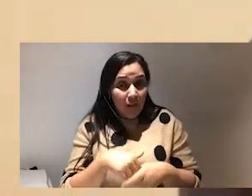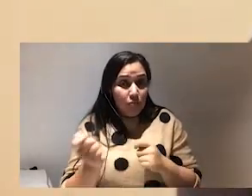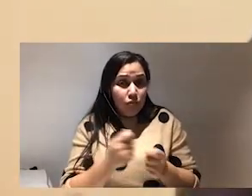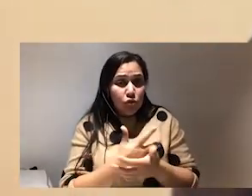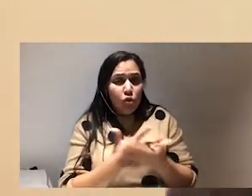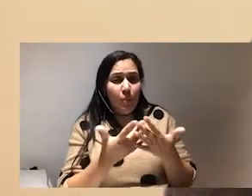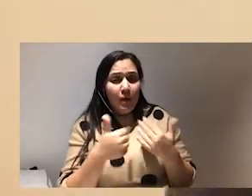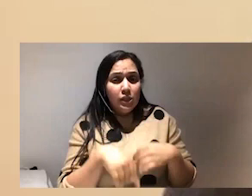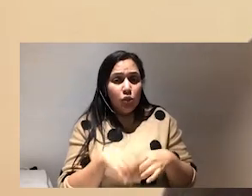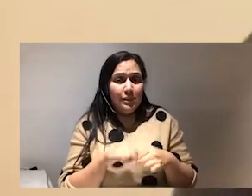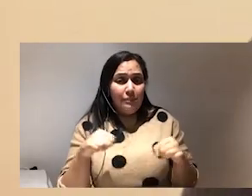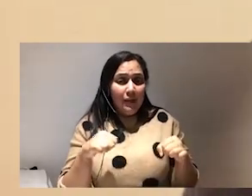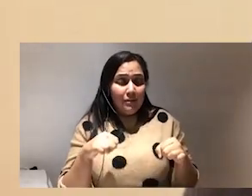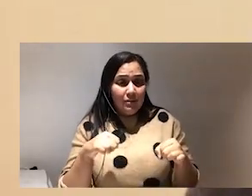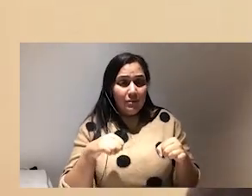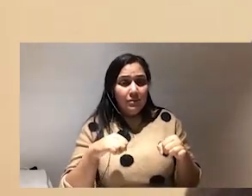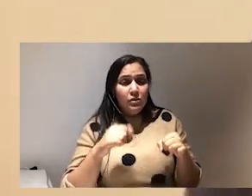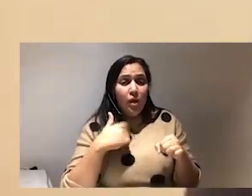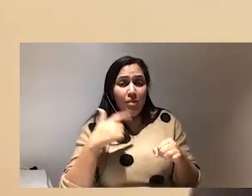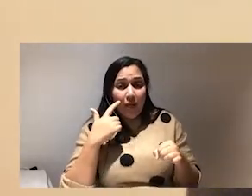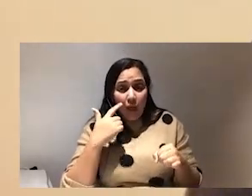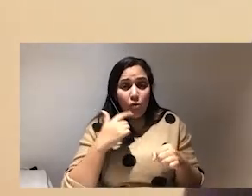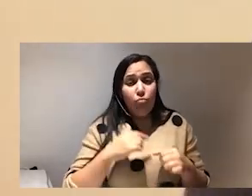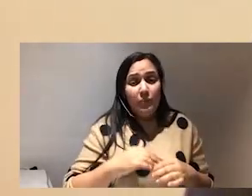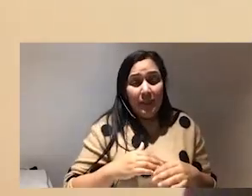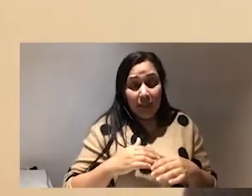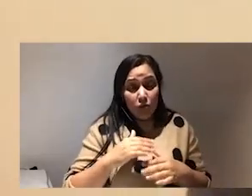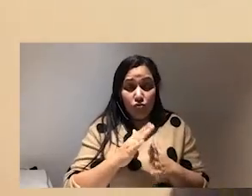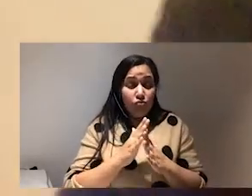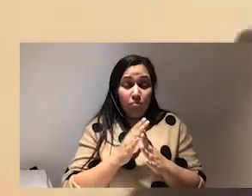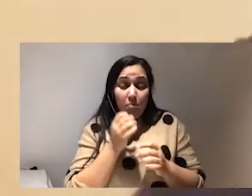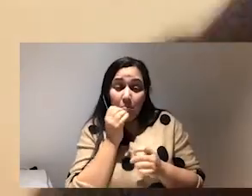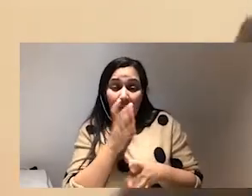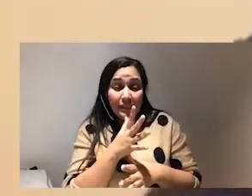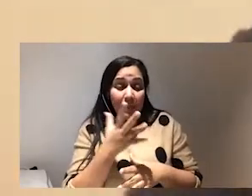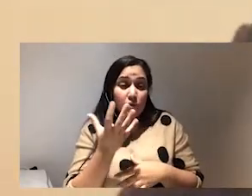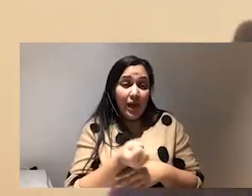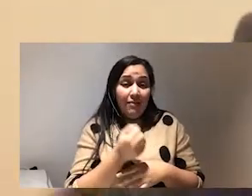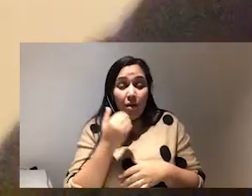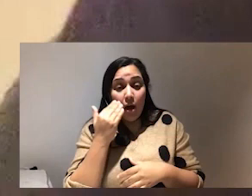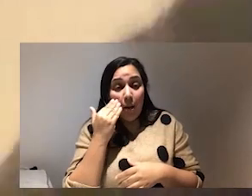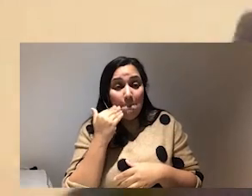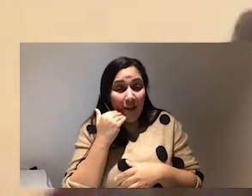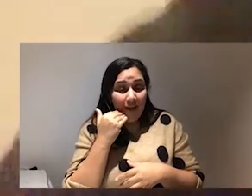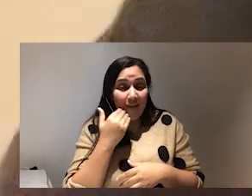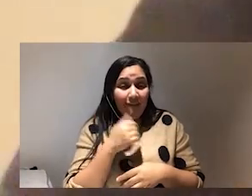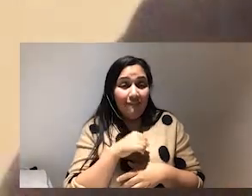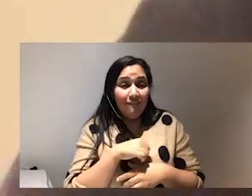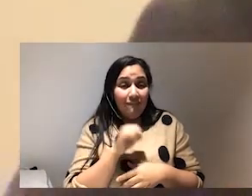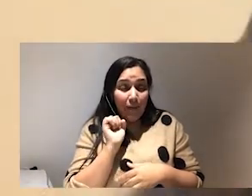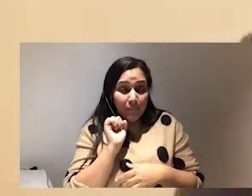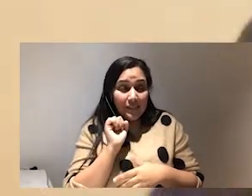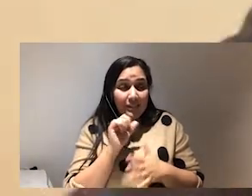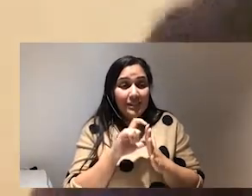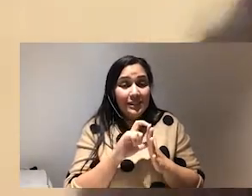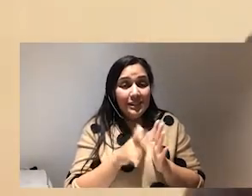to the space and so i think it would be radical and amazing to have a black feminist disabled